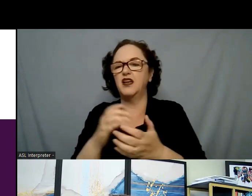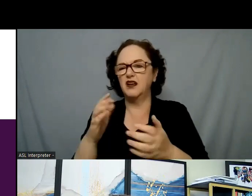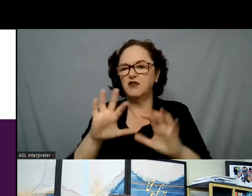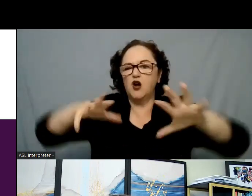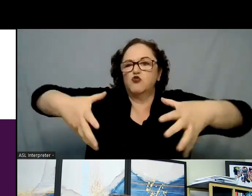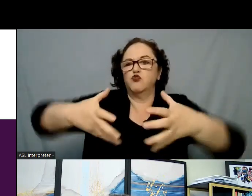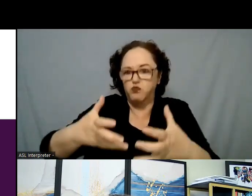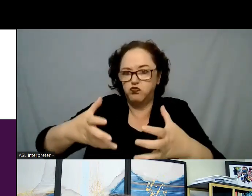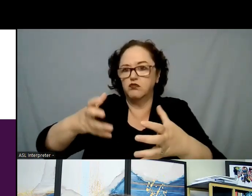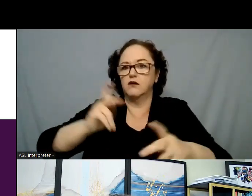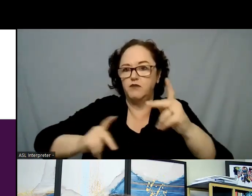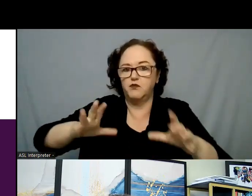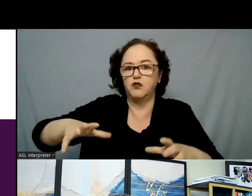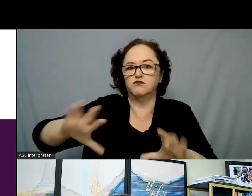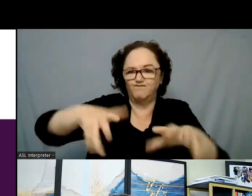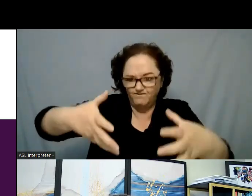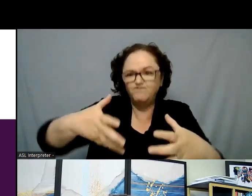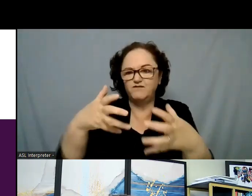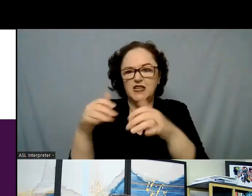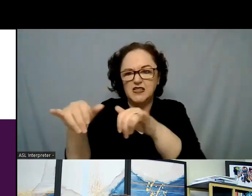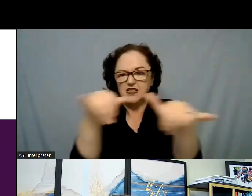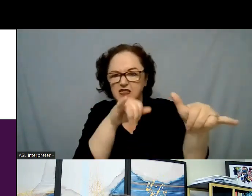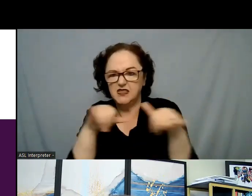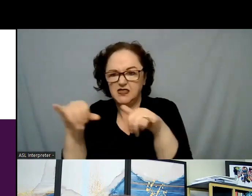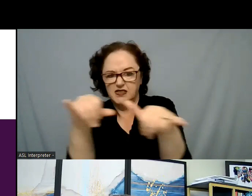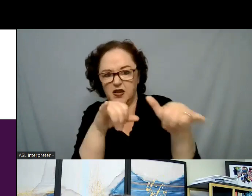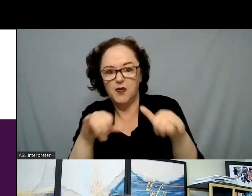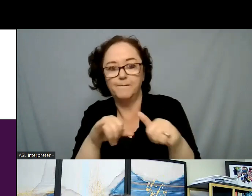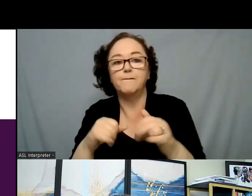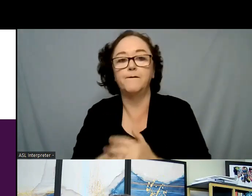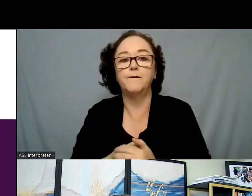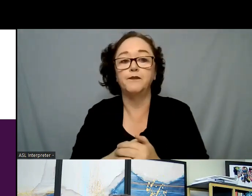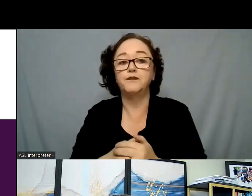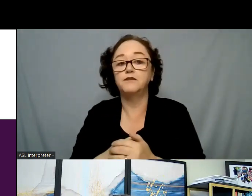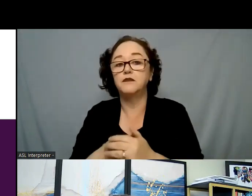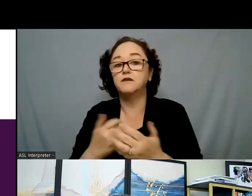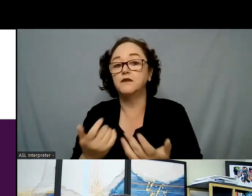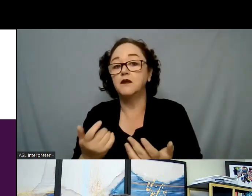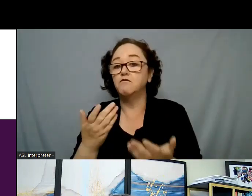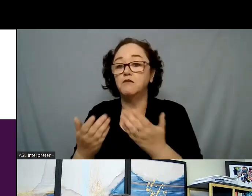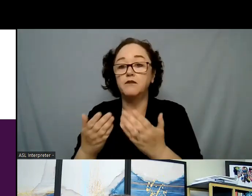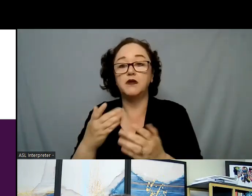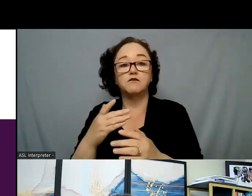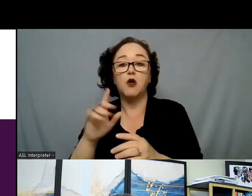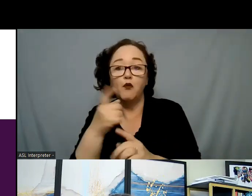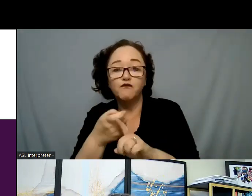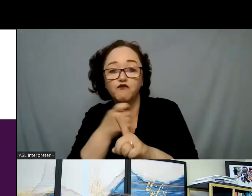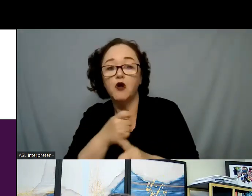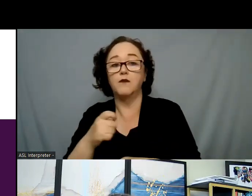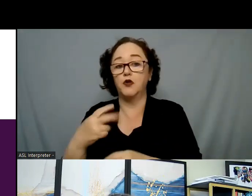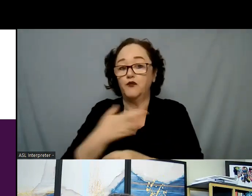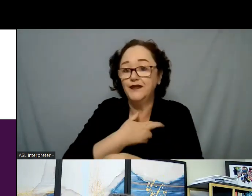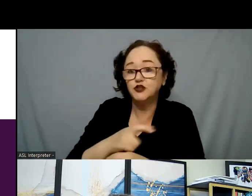neighborhood, and society. And so, when I talk about why is it important for us to even break this down to the